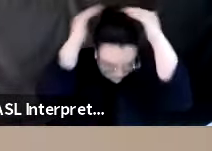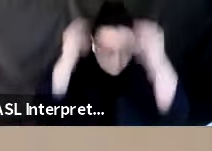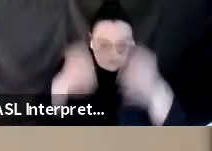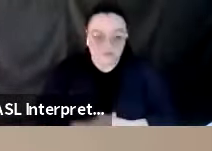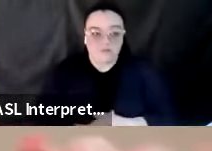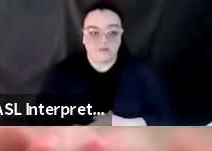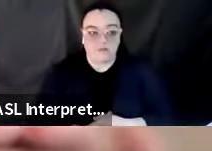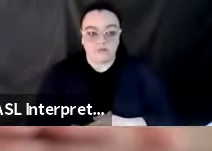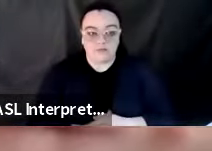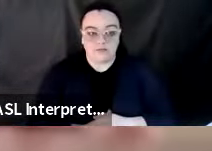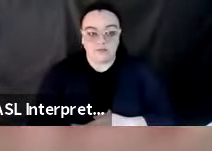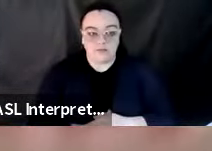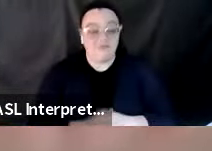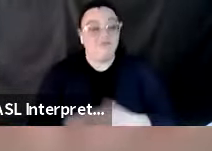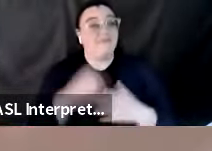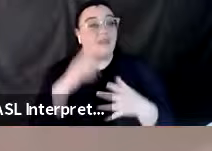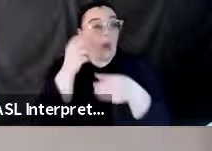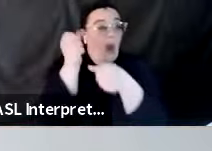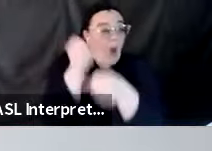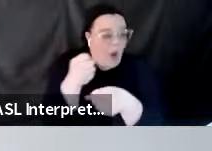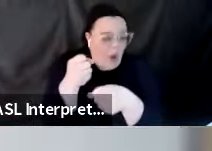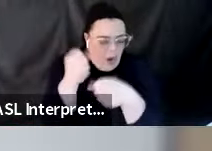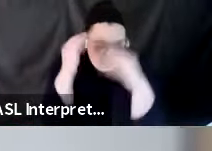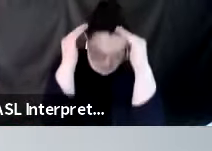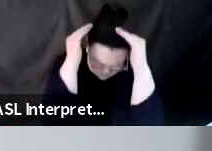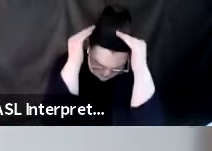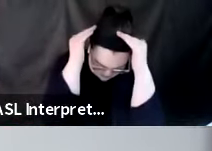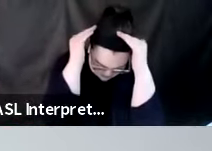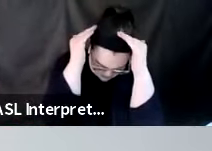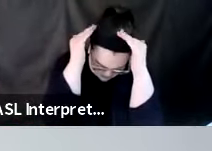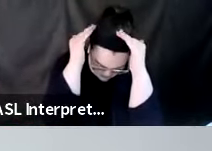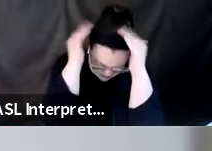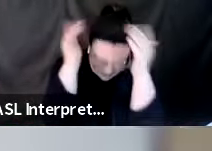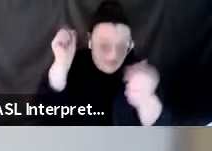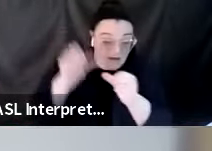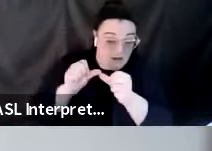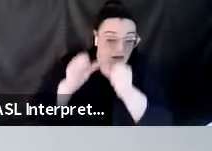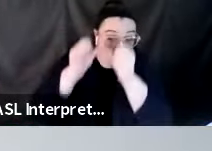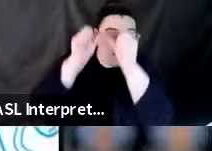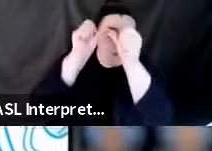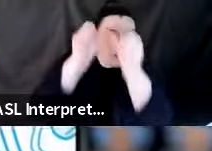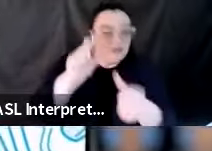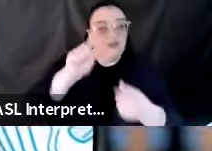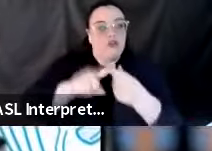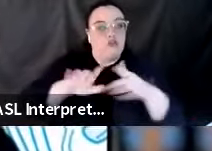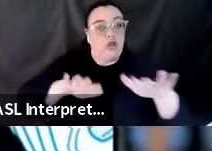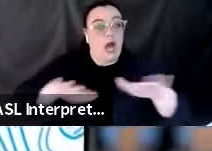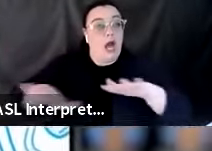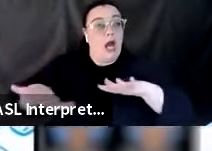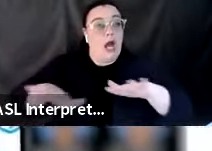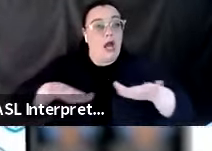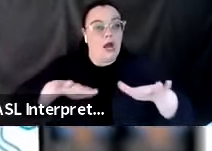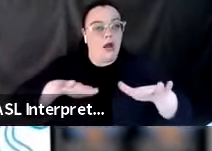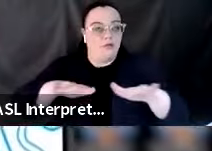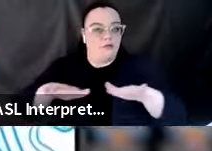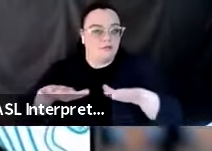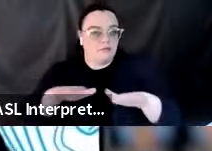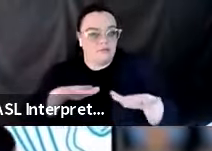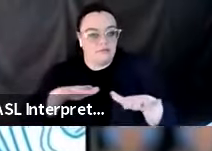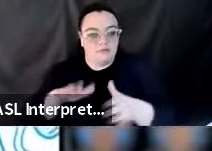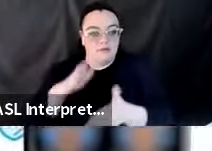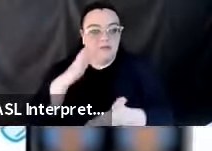Hold onto your shelter and head and neck until the shaking stops. Now look around.